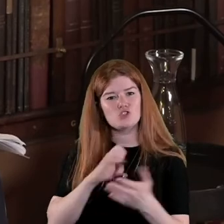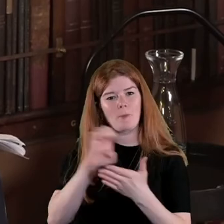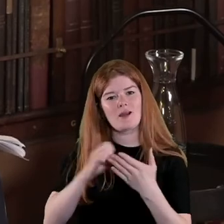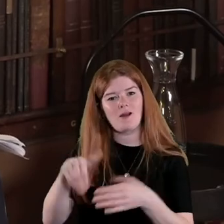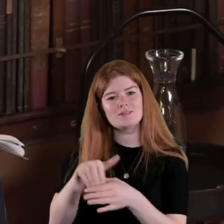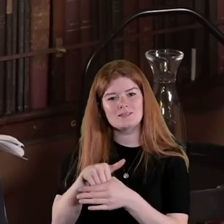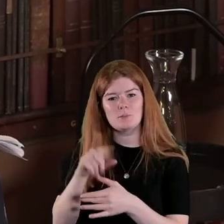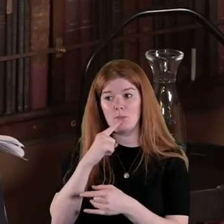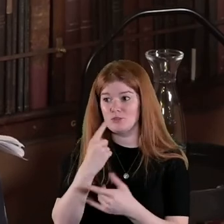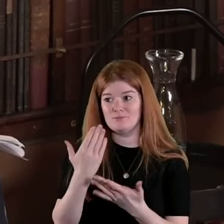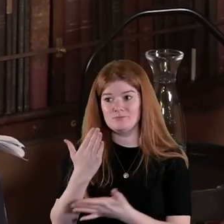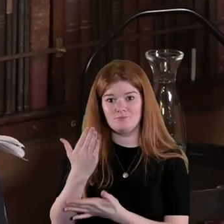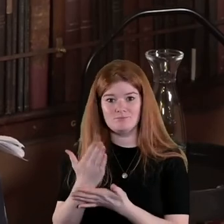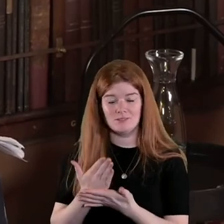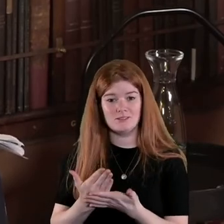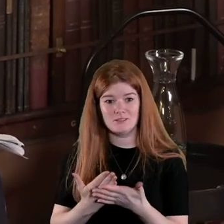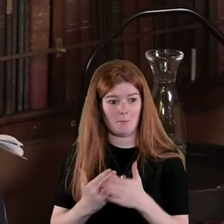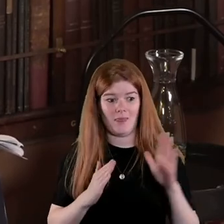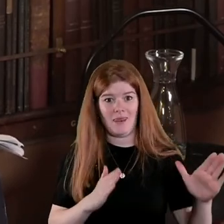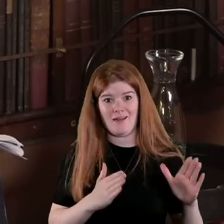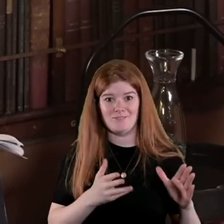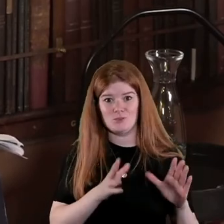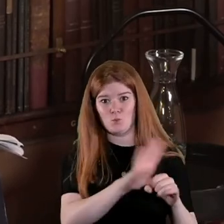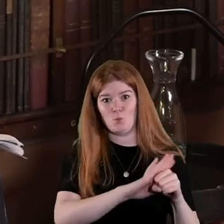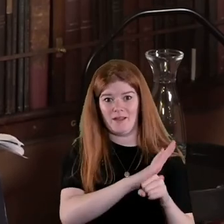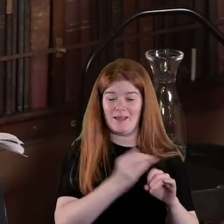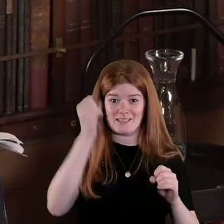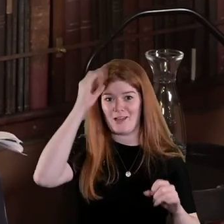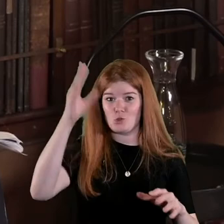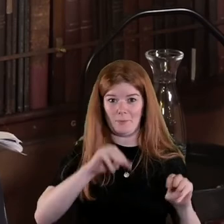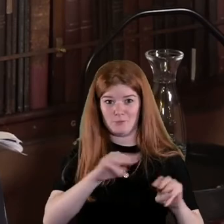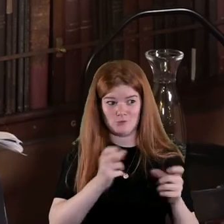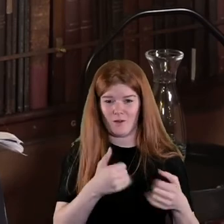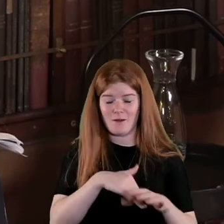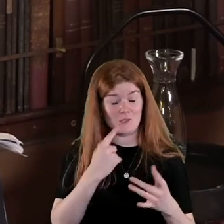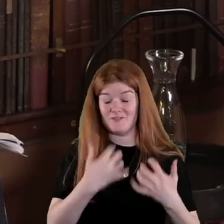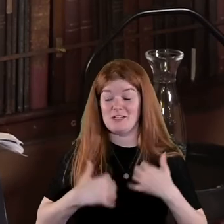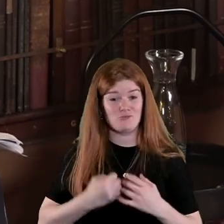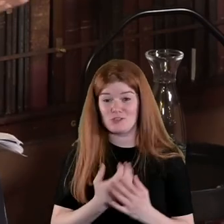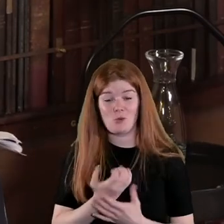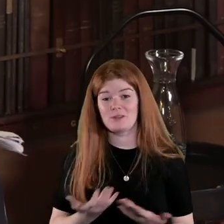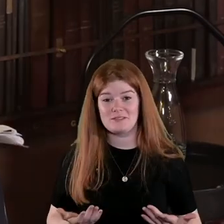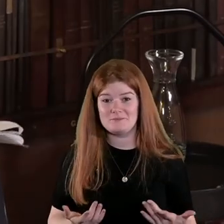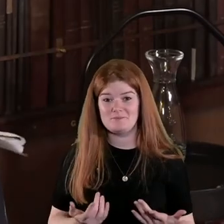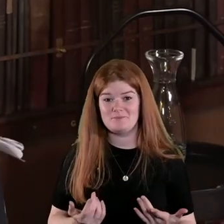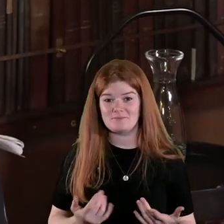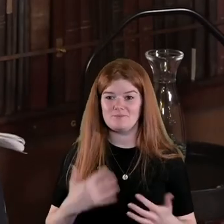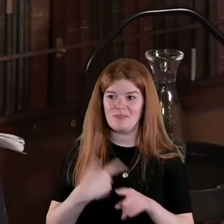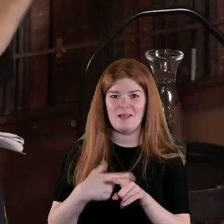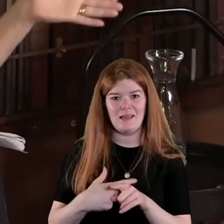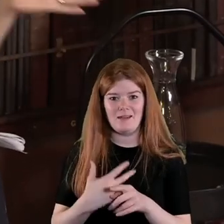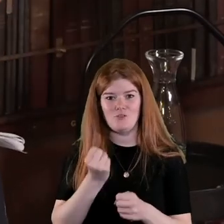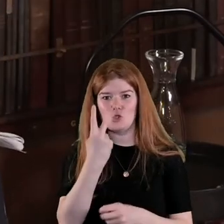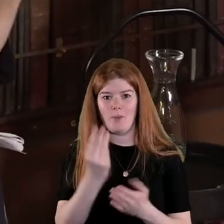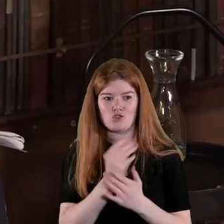the leading left wing intellectuals it's a fascinating story and it's again it's like the two parts